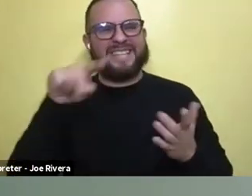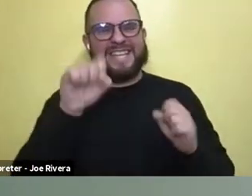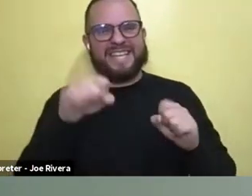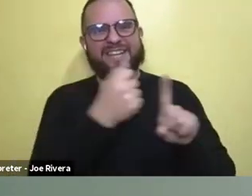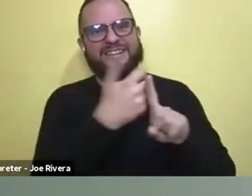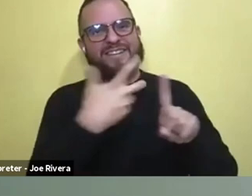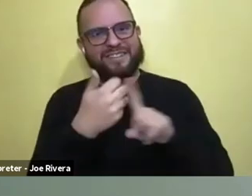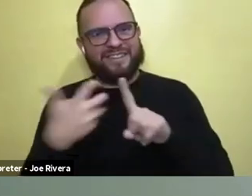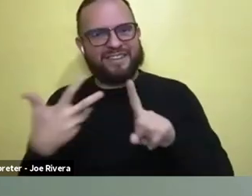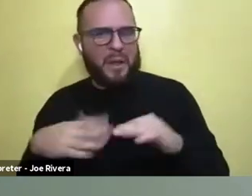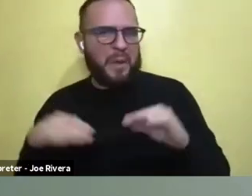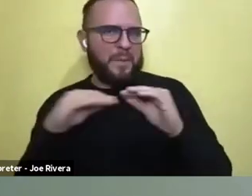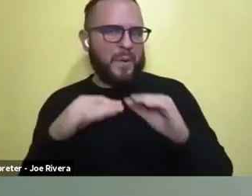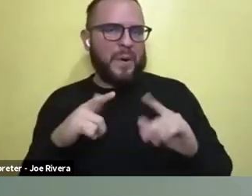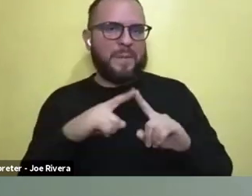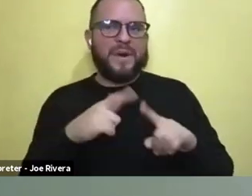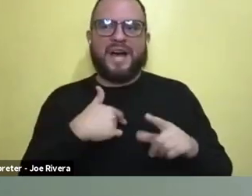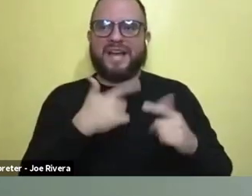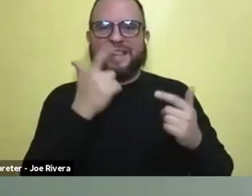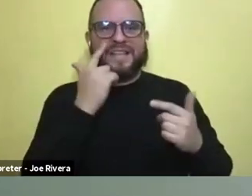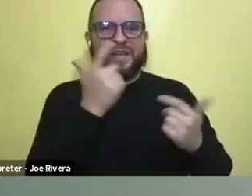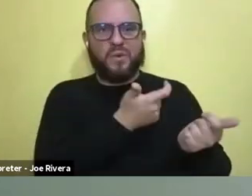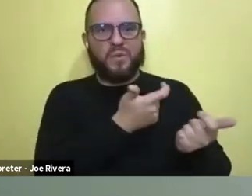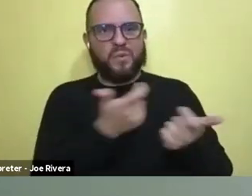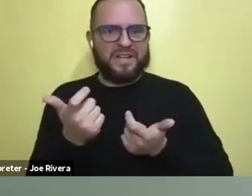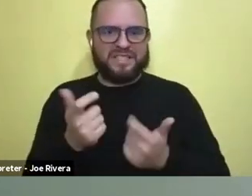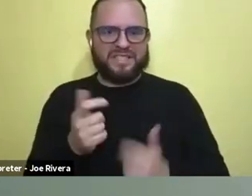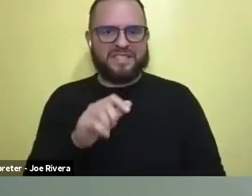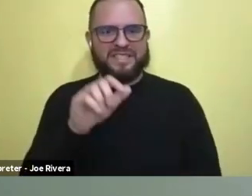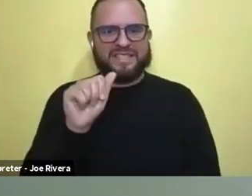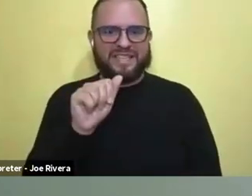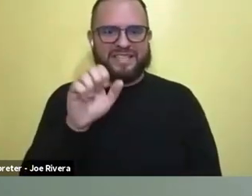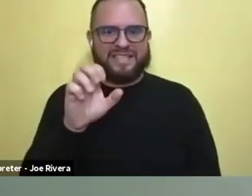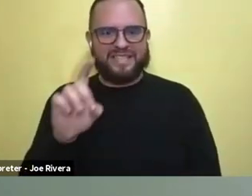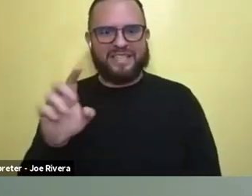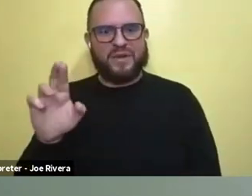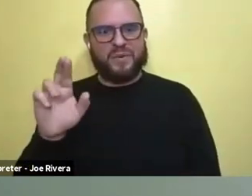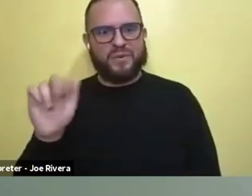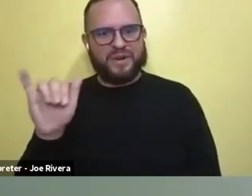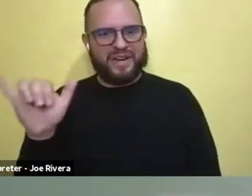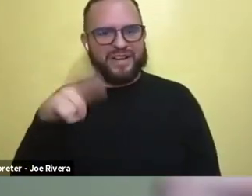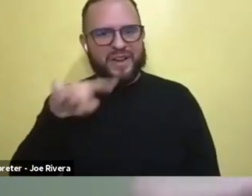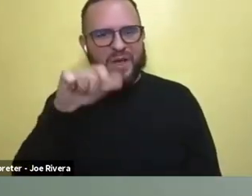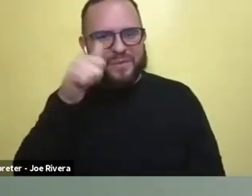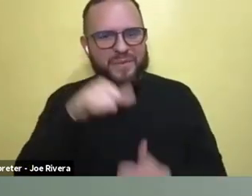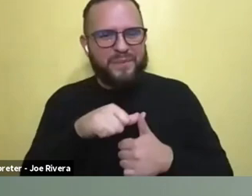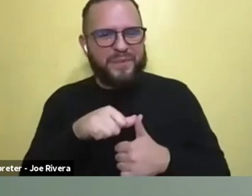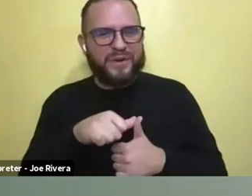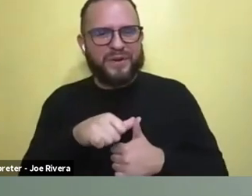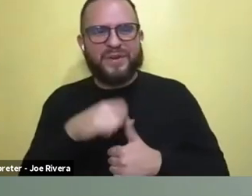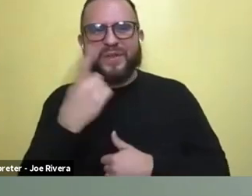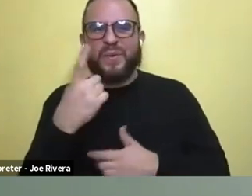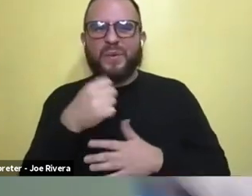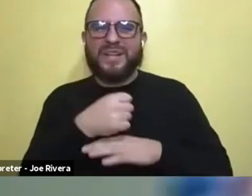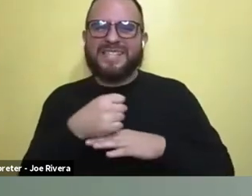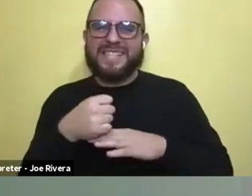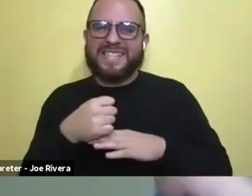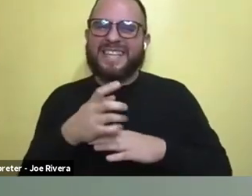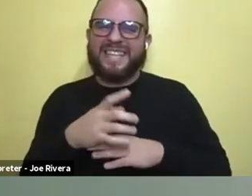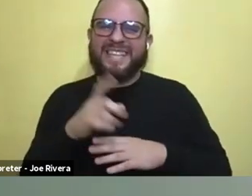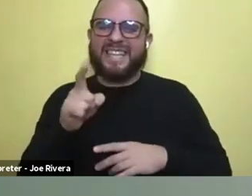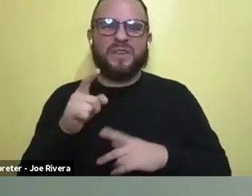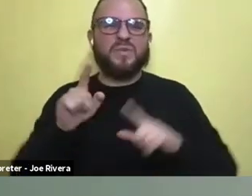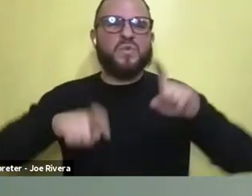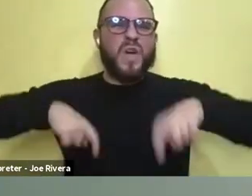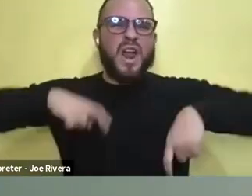that, watching like, um, the AD Ray, do you guys remember when it was that one scene where he was just running